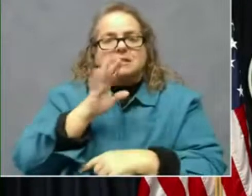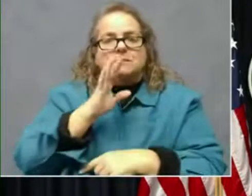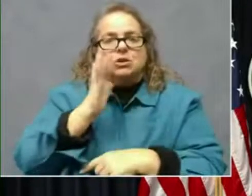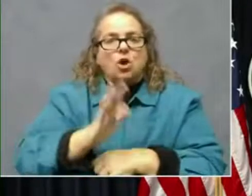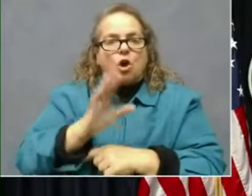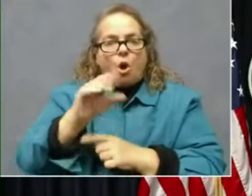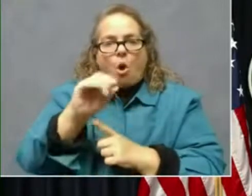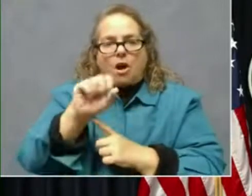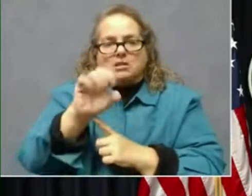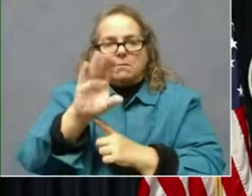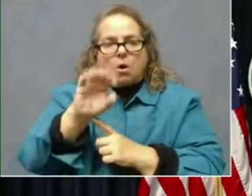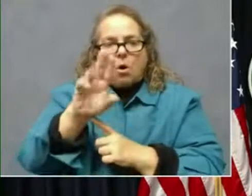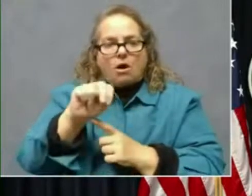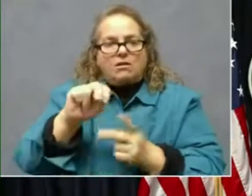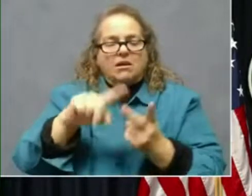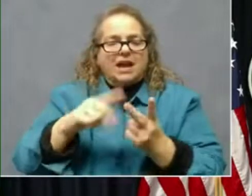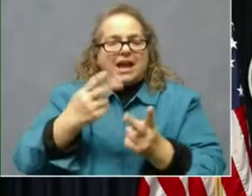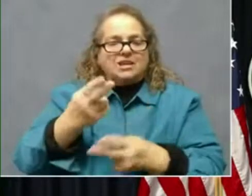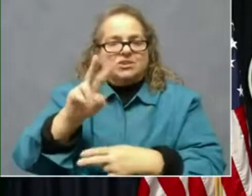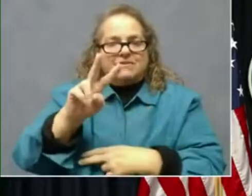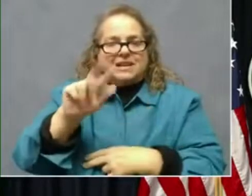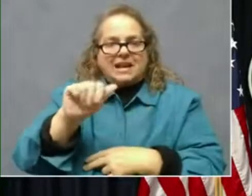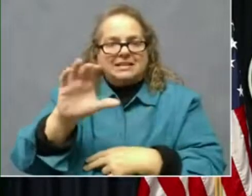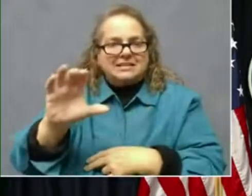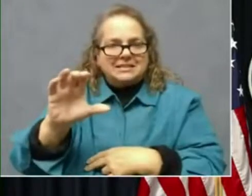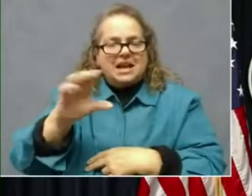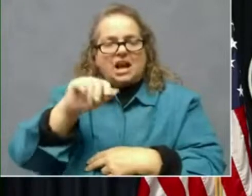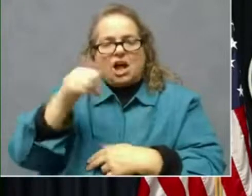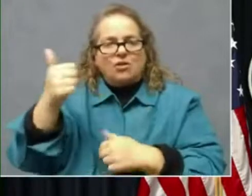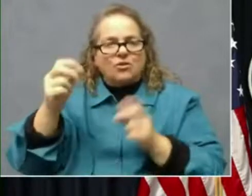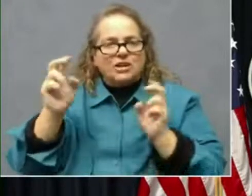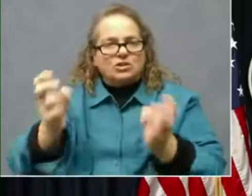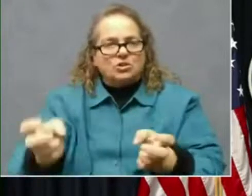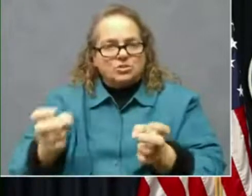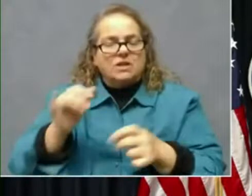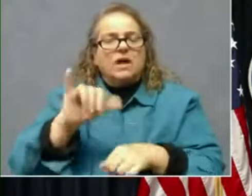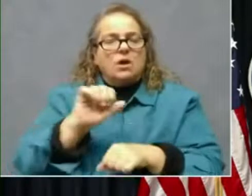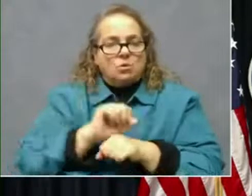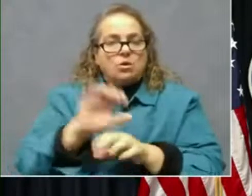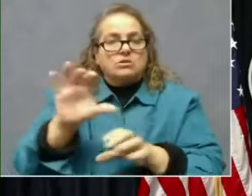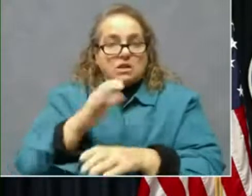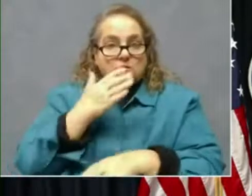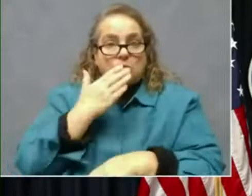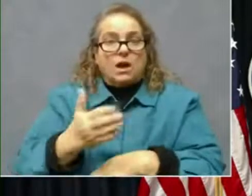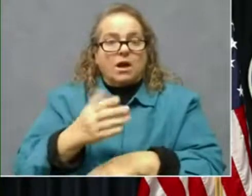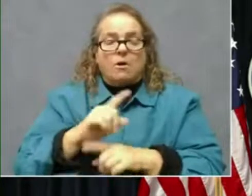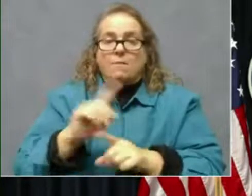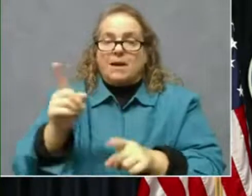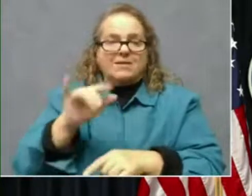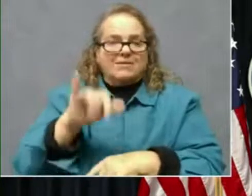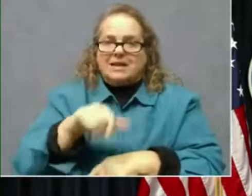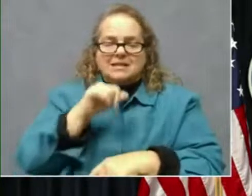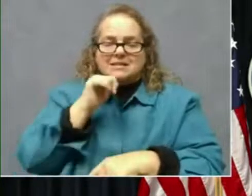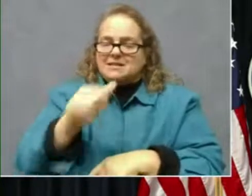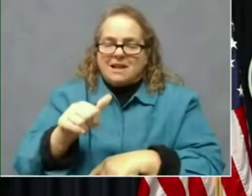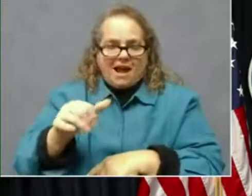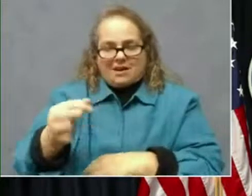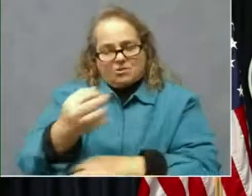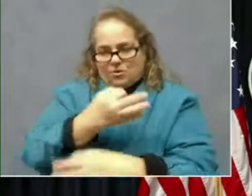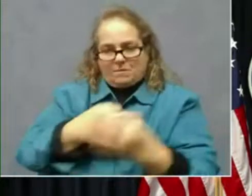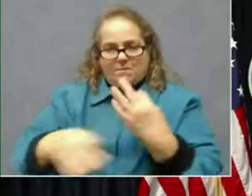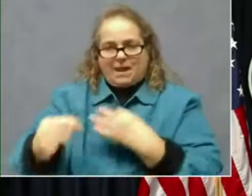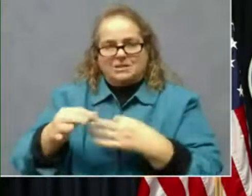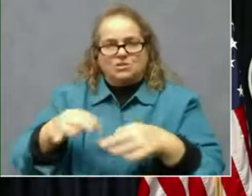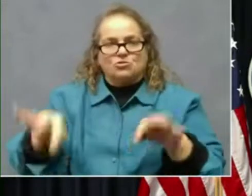HVAC and other issues. And I, I think that that work has gone well, but I don't think that takes the place of the critical